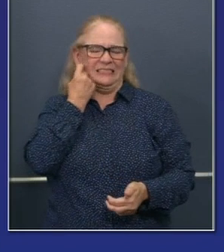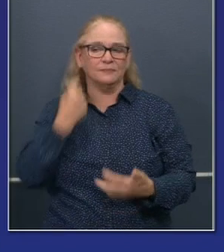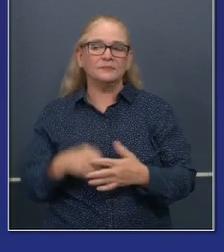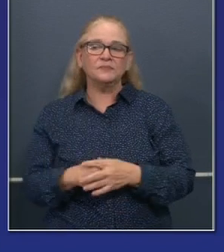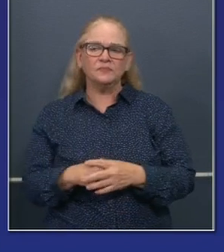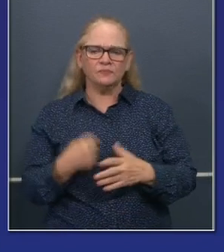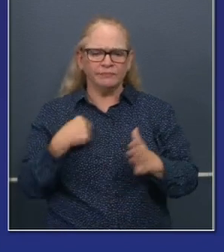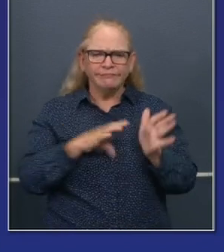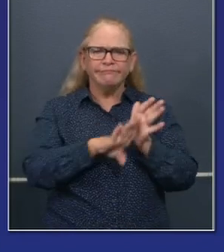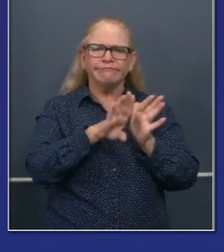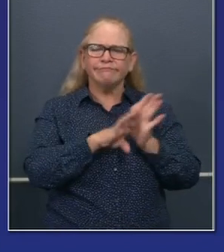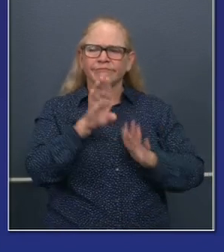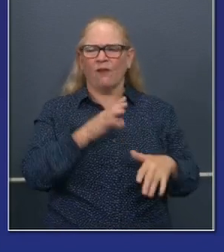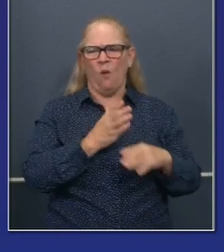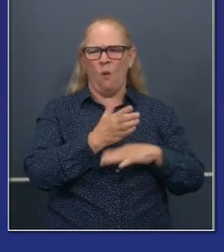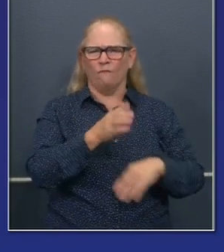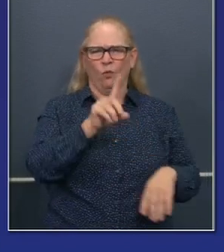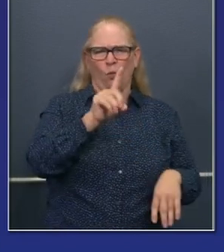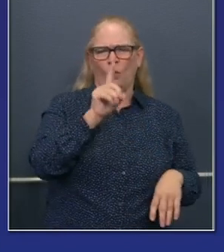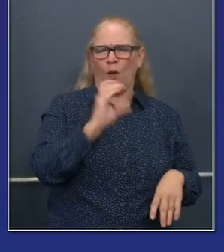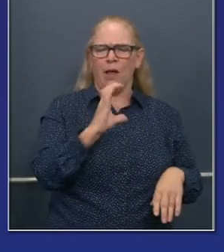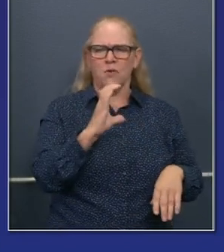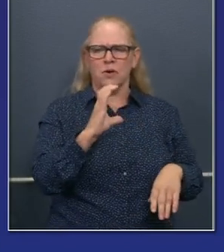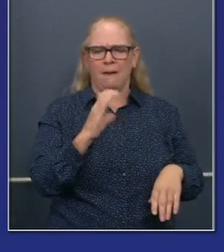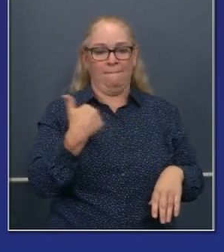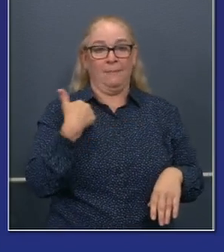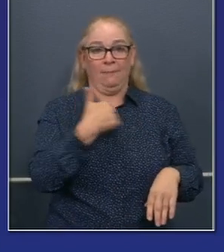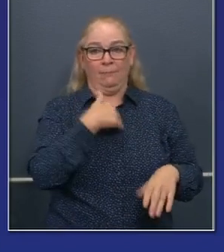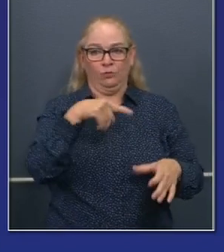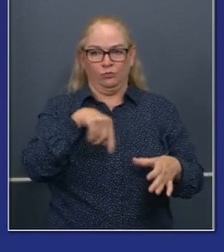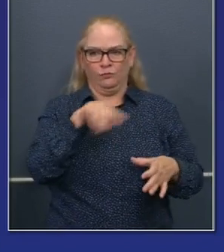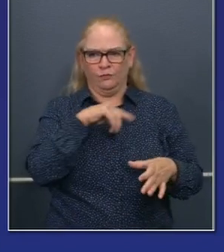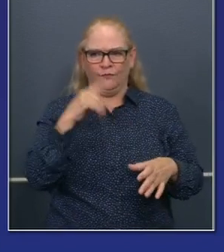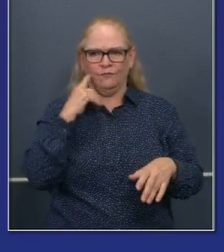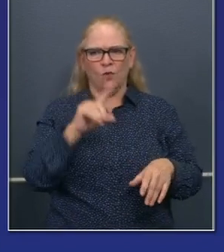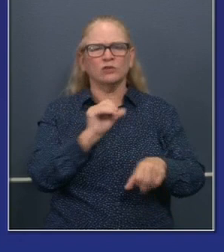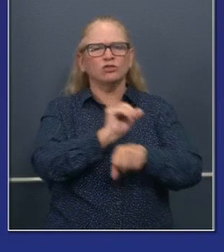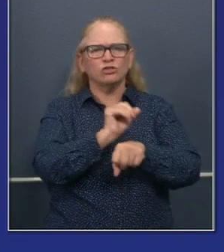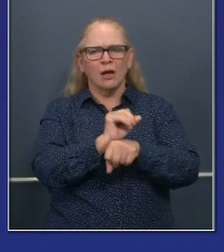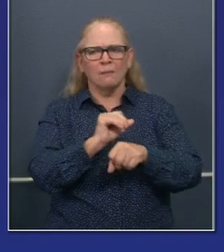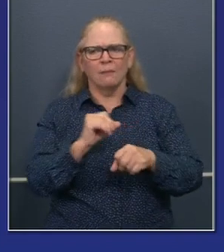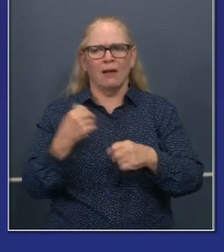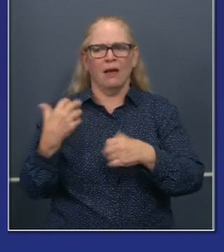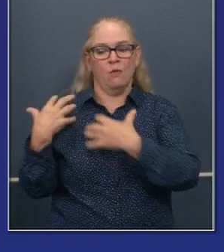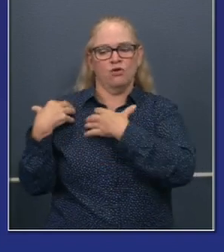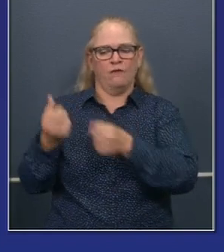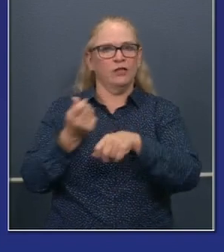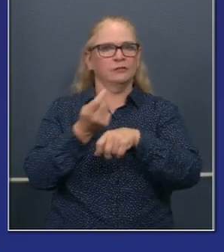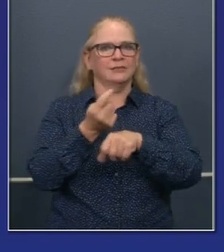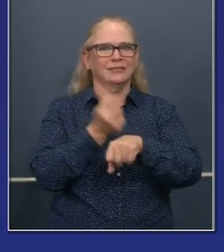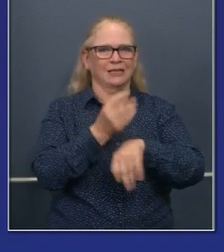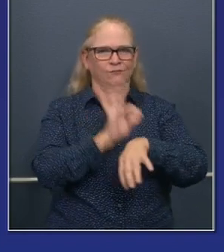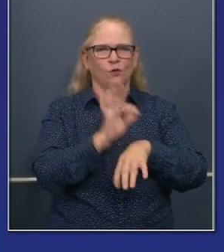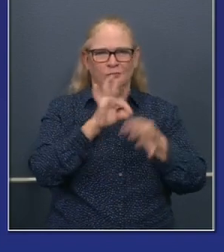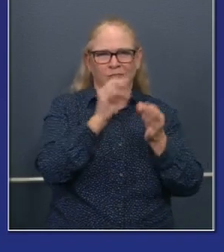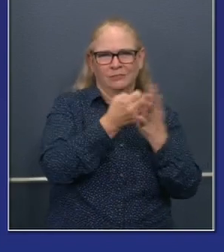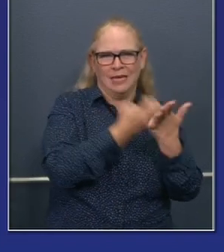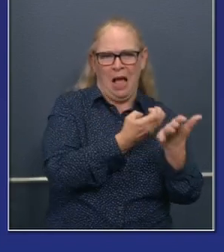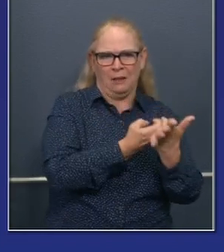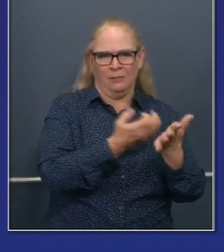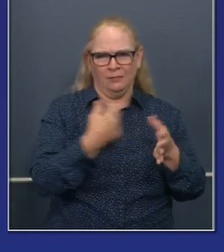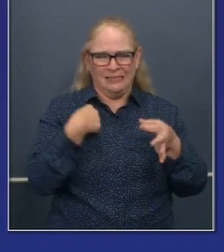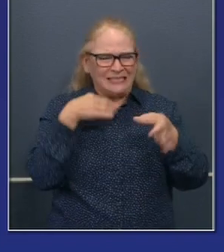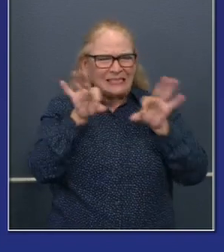hundred plus member jobs and economic recovery task force led by some of our nation's top entrepreneurs, some of